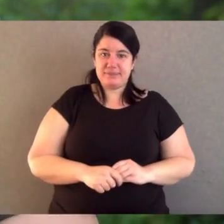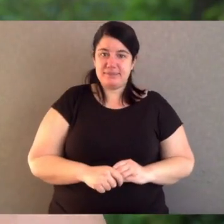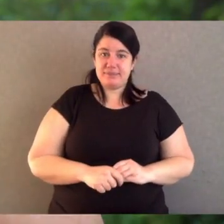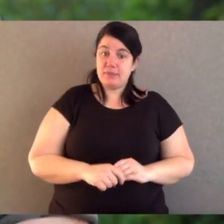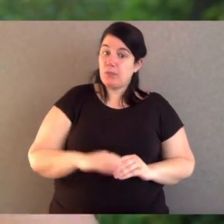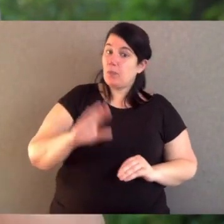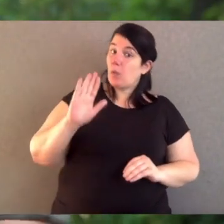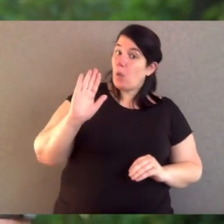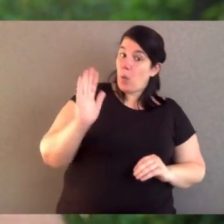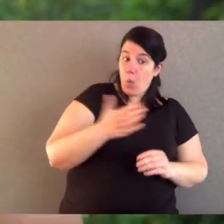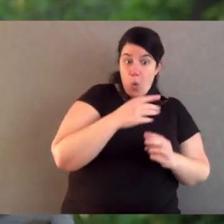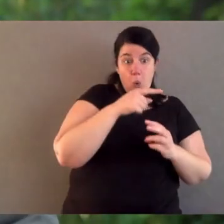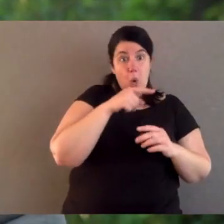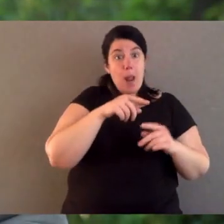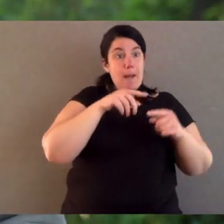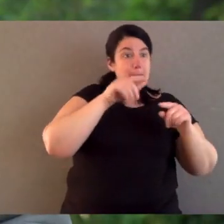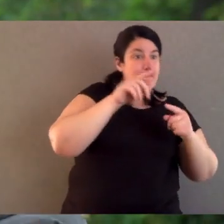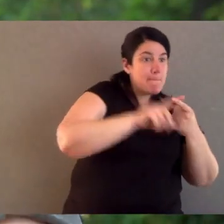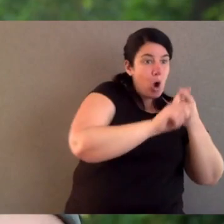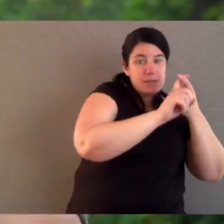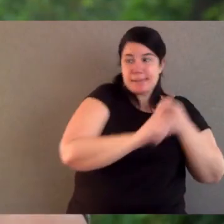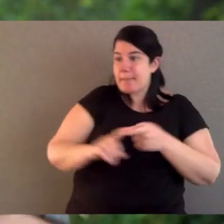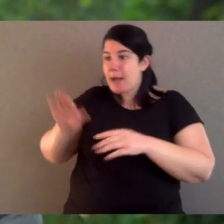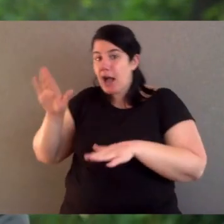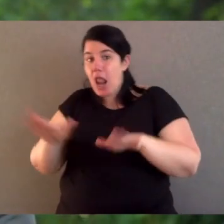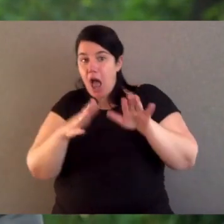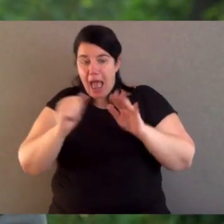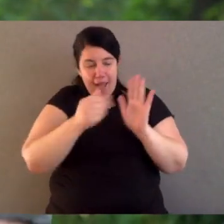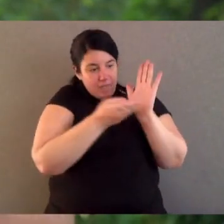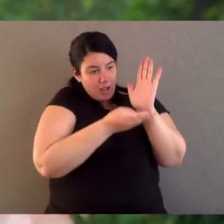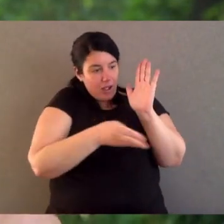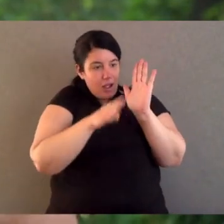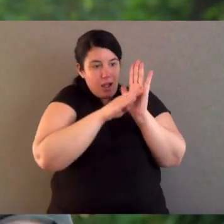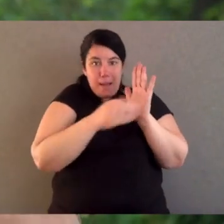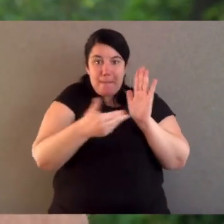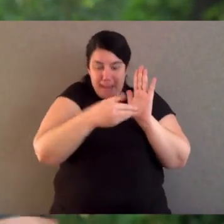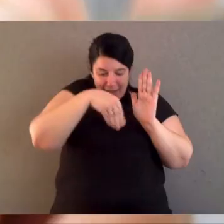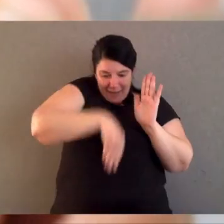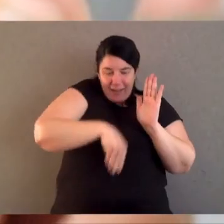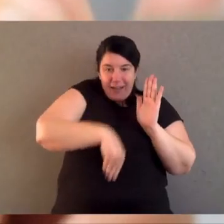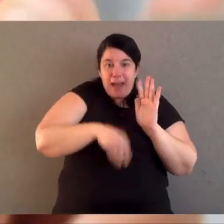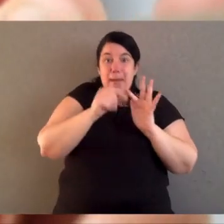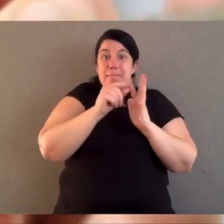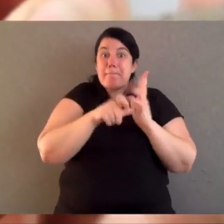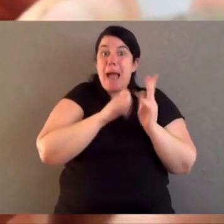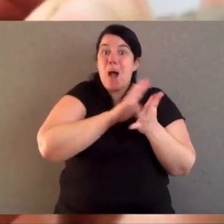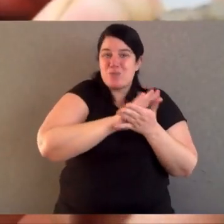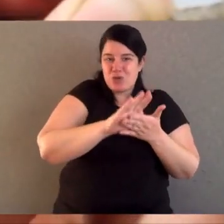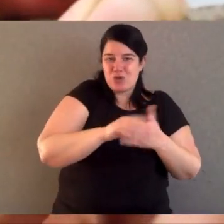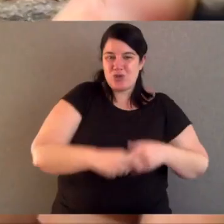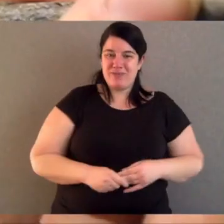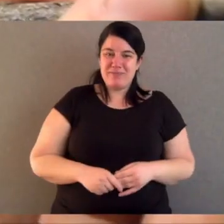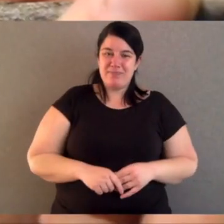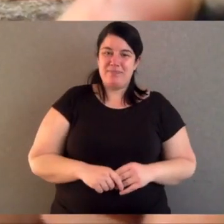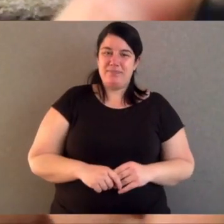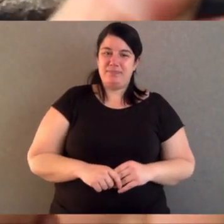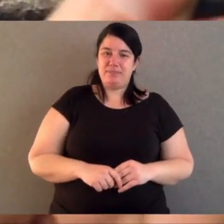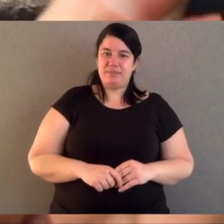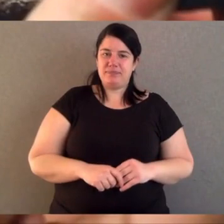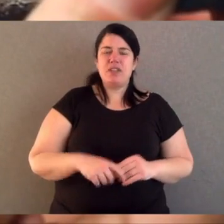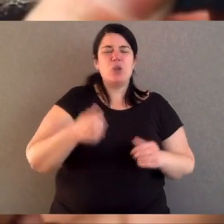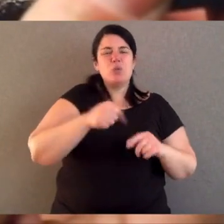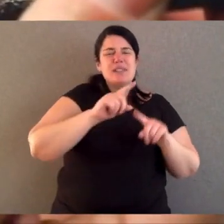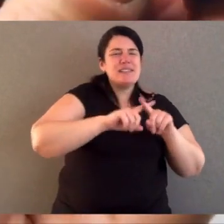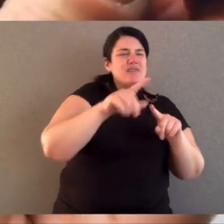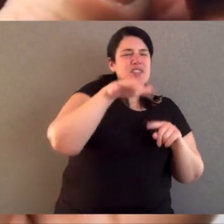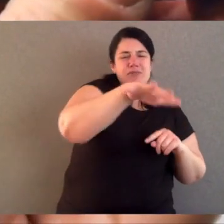and all possums and gliders and couscous are, all the females have pouches, and they rear their young in a pouch. Possums and gliders use a vast range of